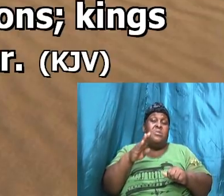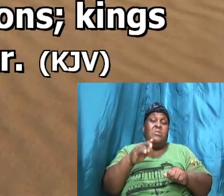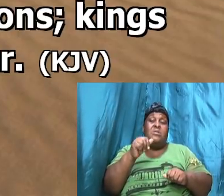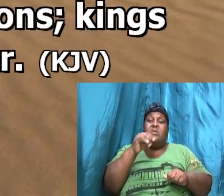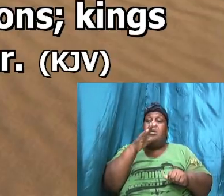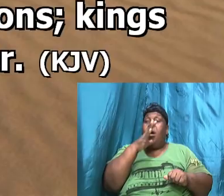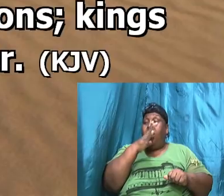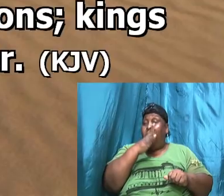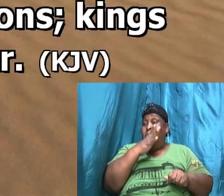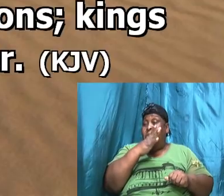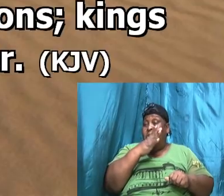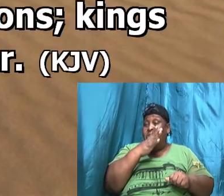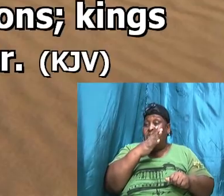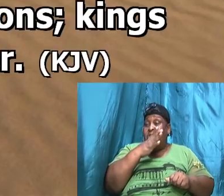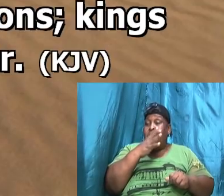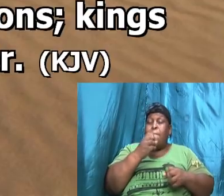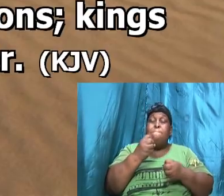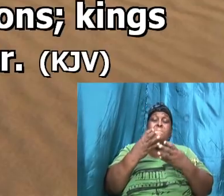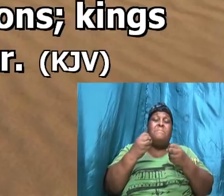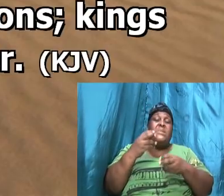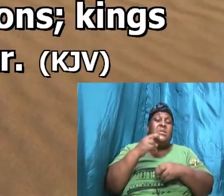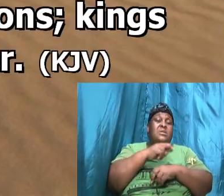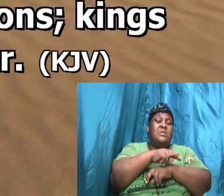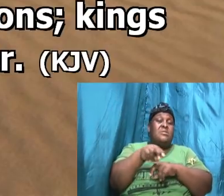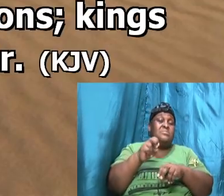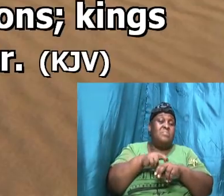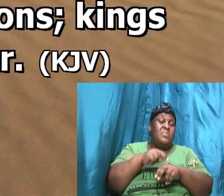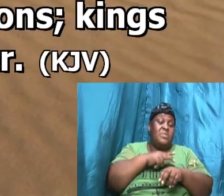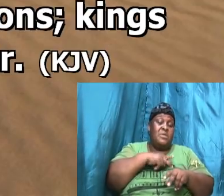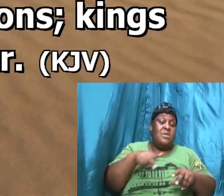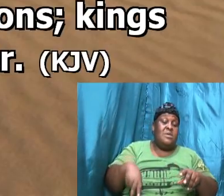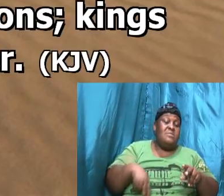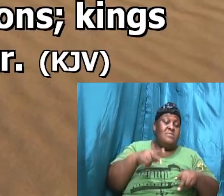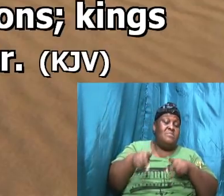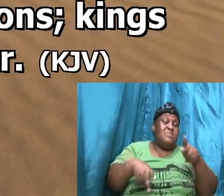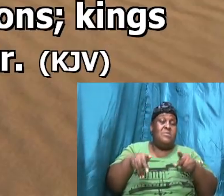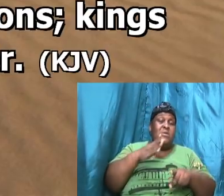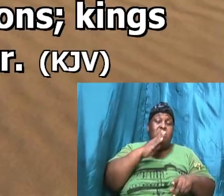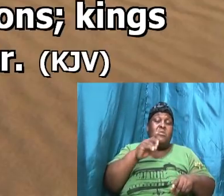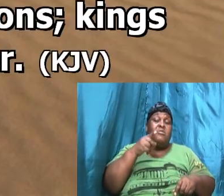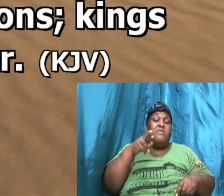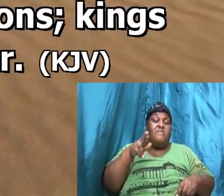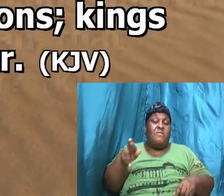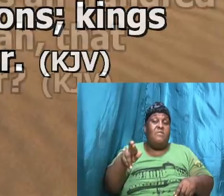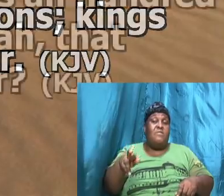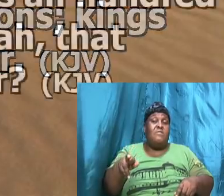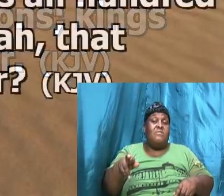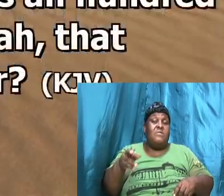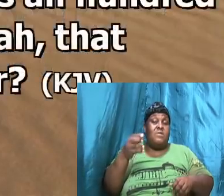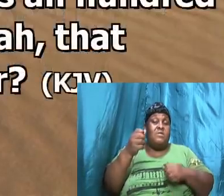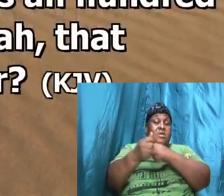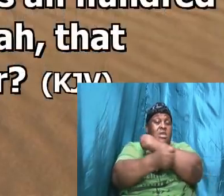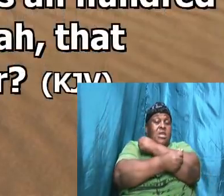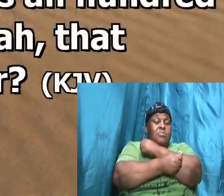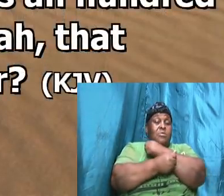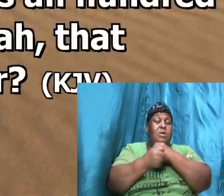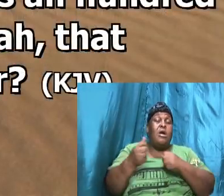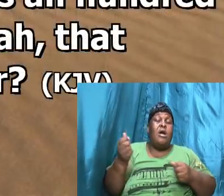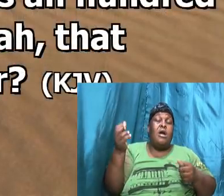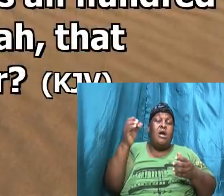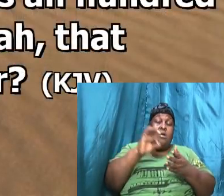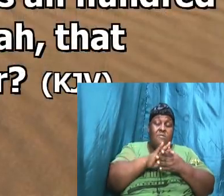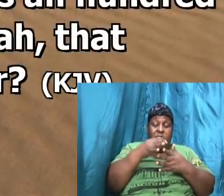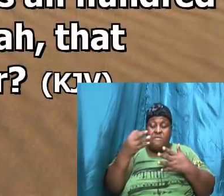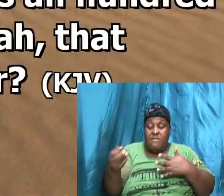kings of people shall be of her then Abraham fell on his face and